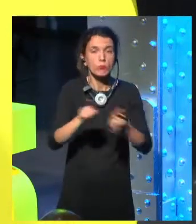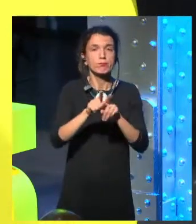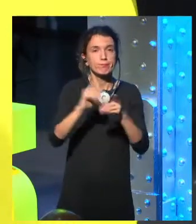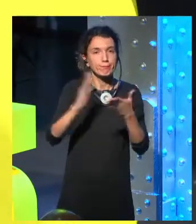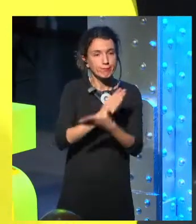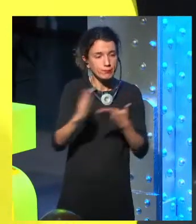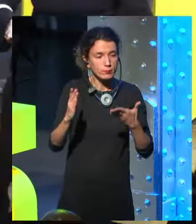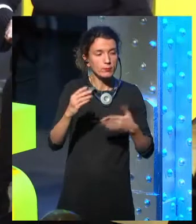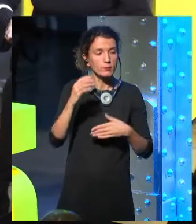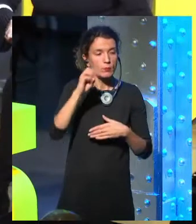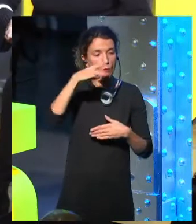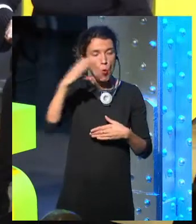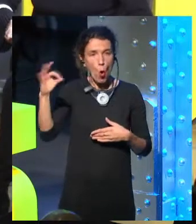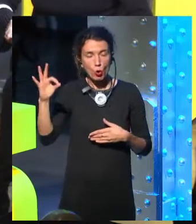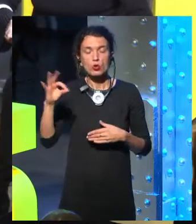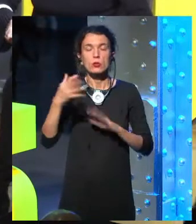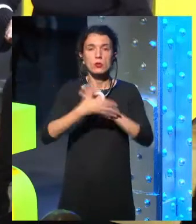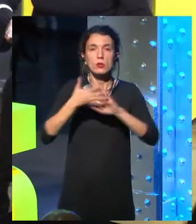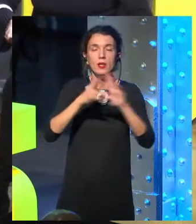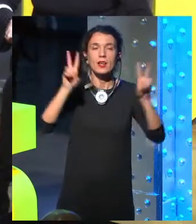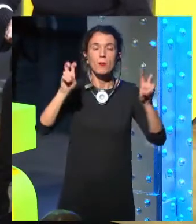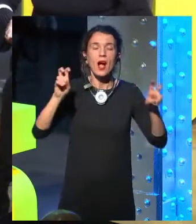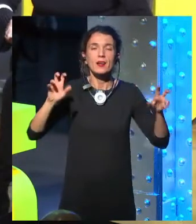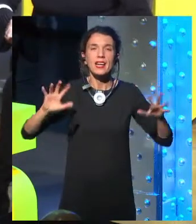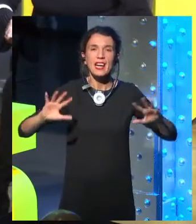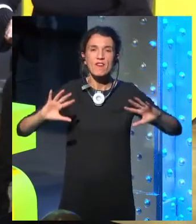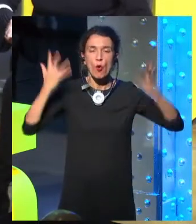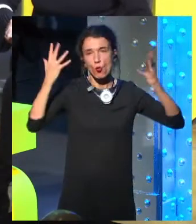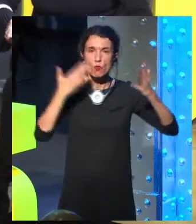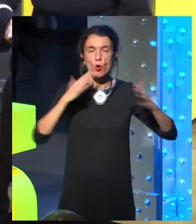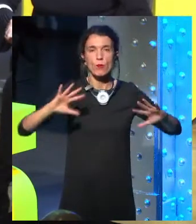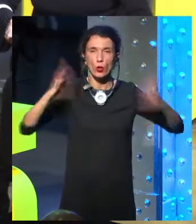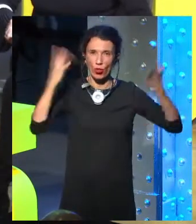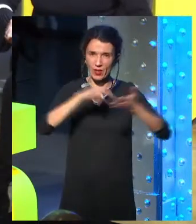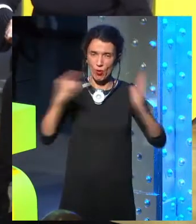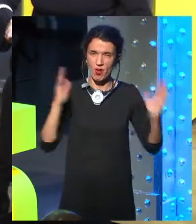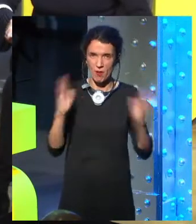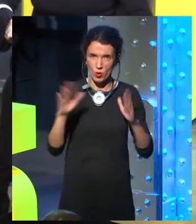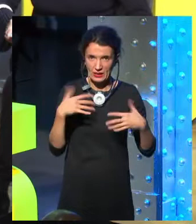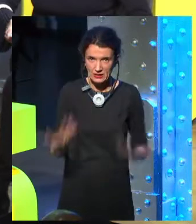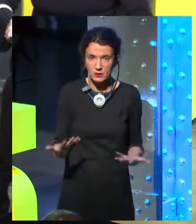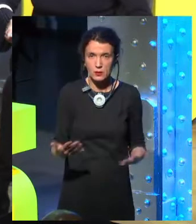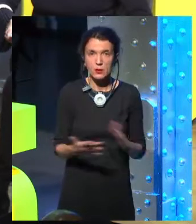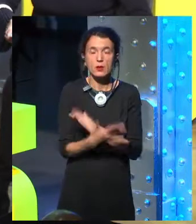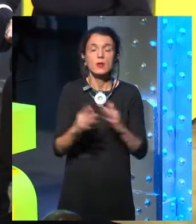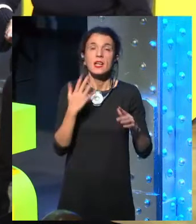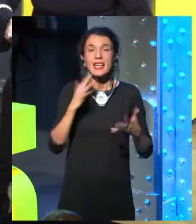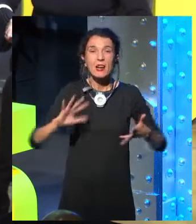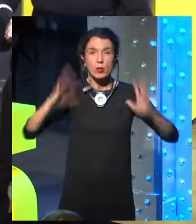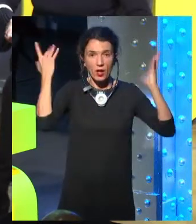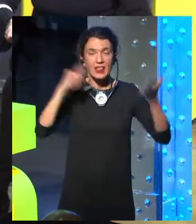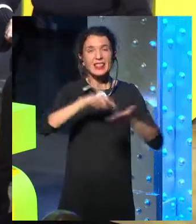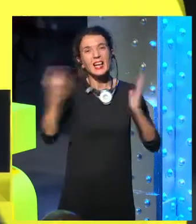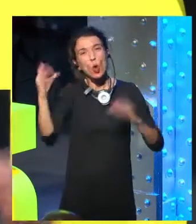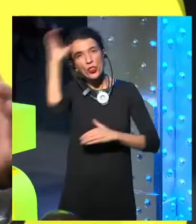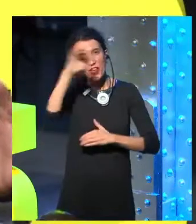workshops that we are in technology revolution times. I would say that